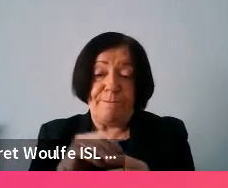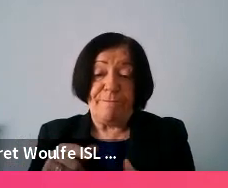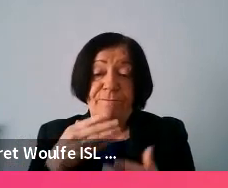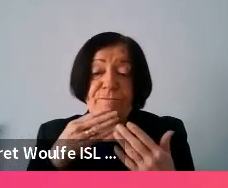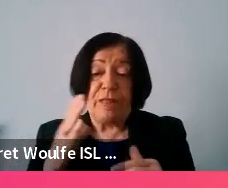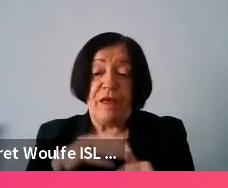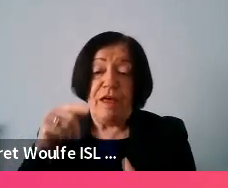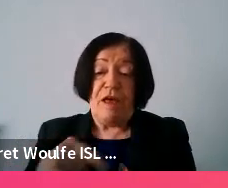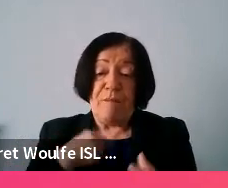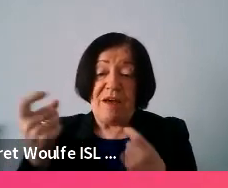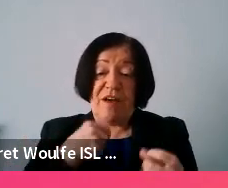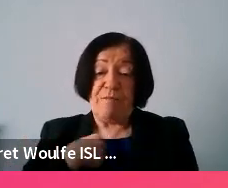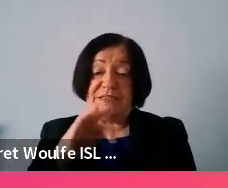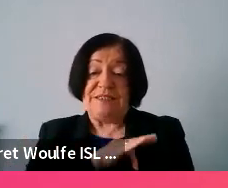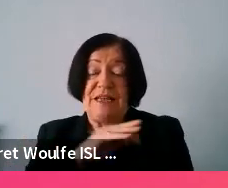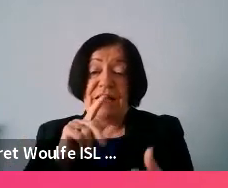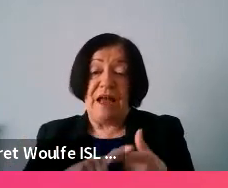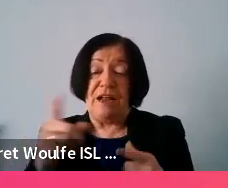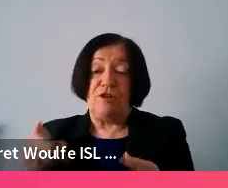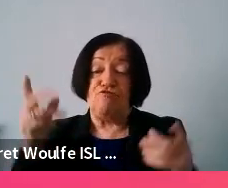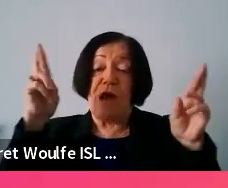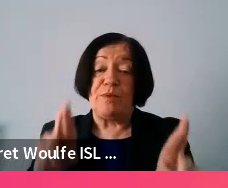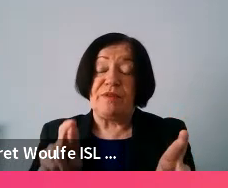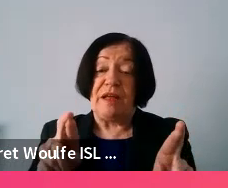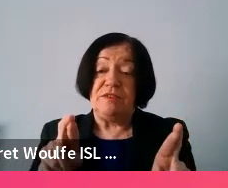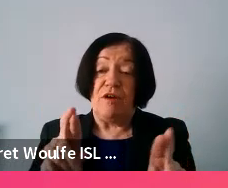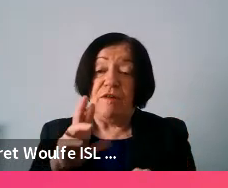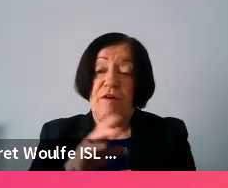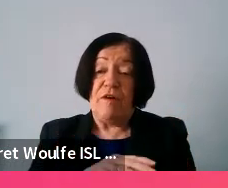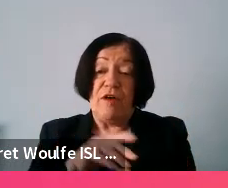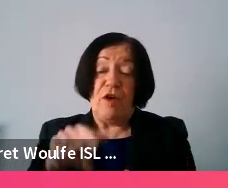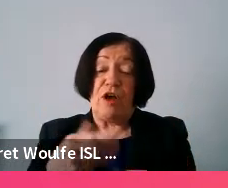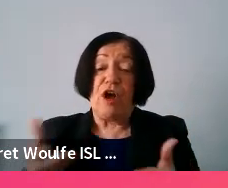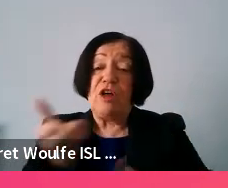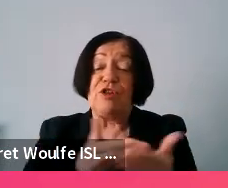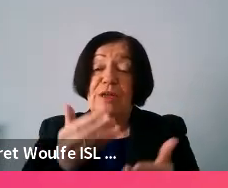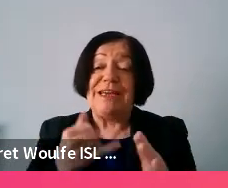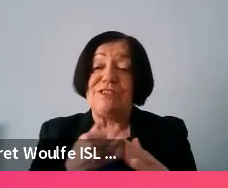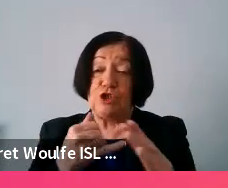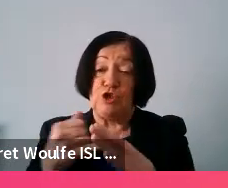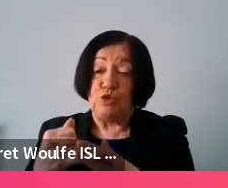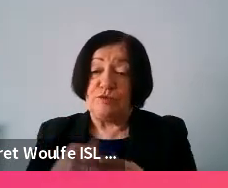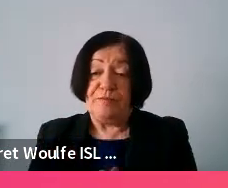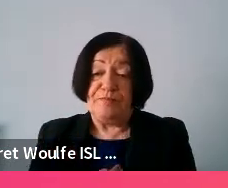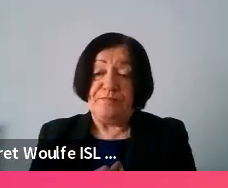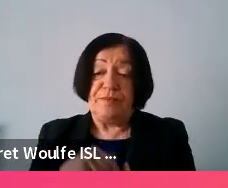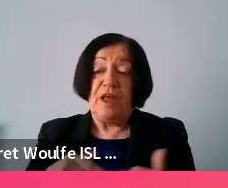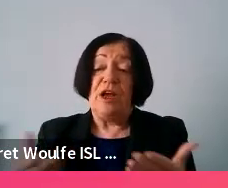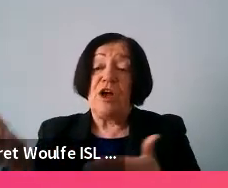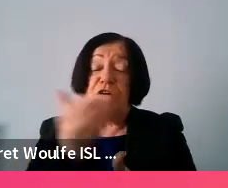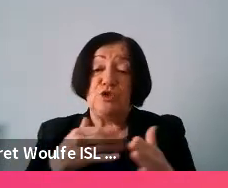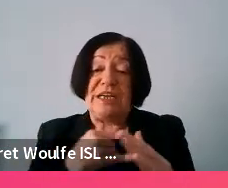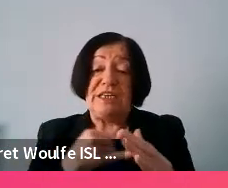myself and um as a representative of um the consultation institute um so the consultation